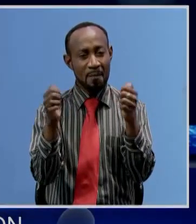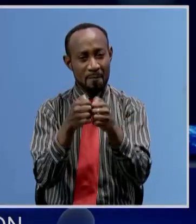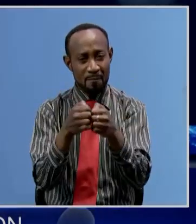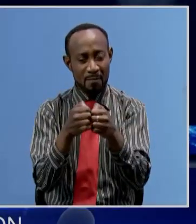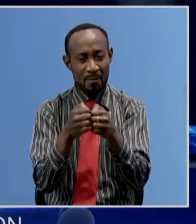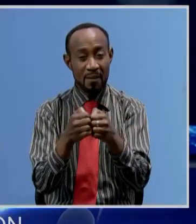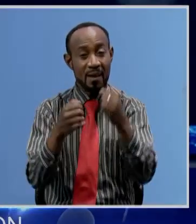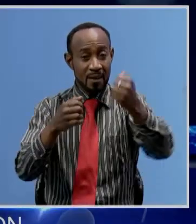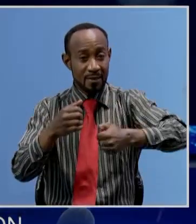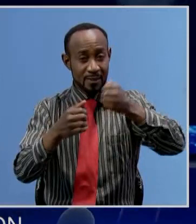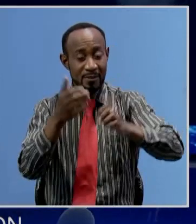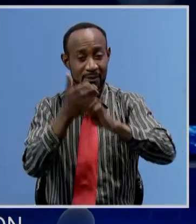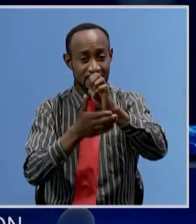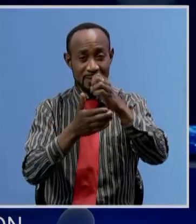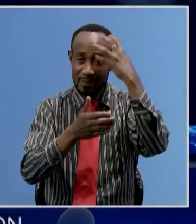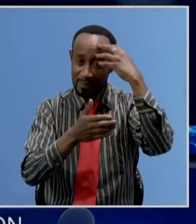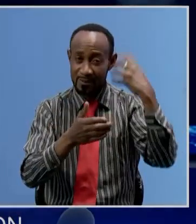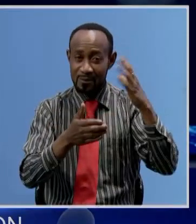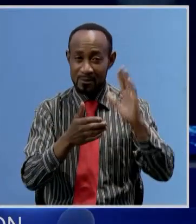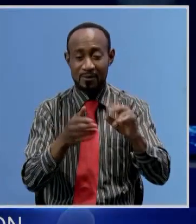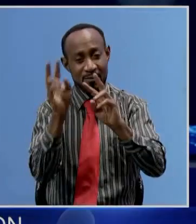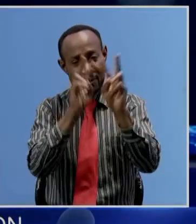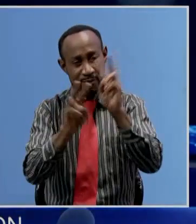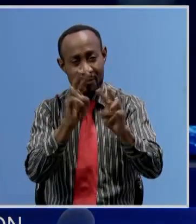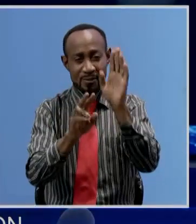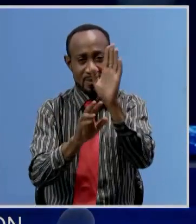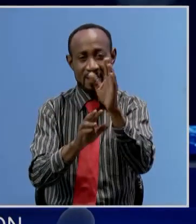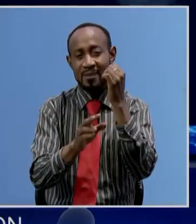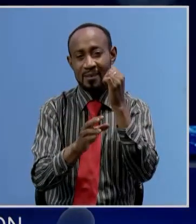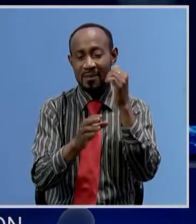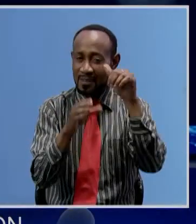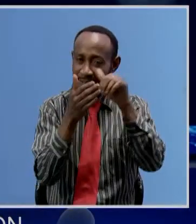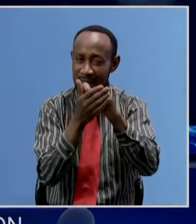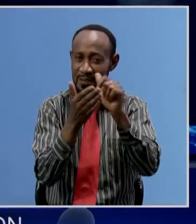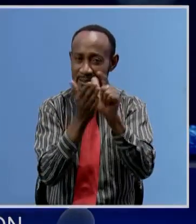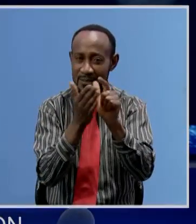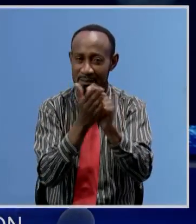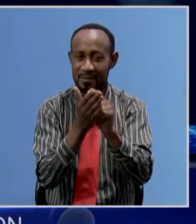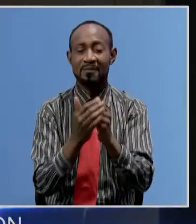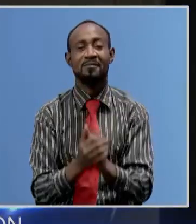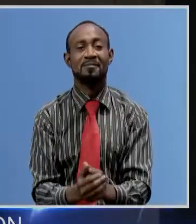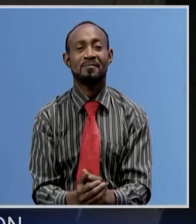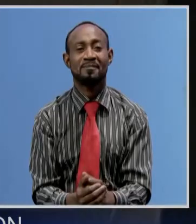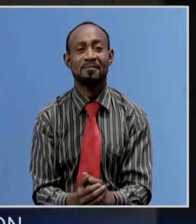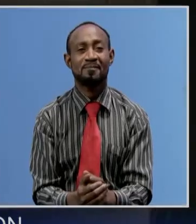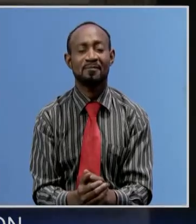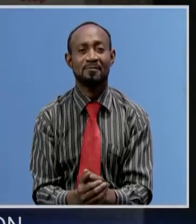executive officer malcolm chabala paid a courtesy call on her in lusaka today wonderful report